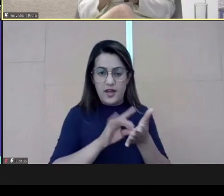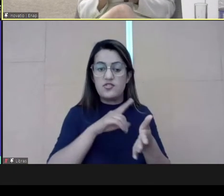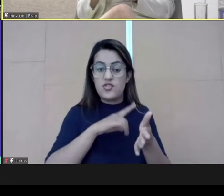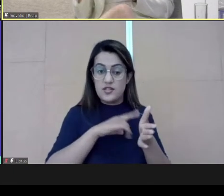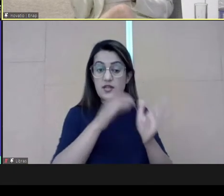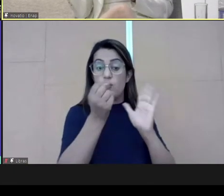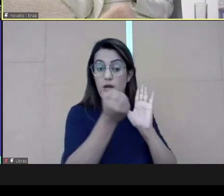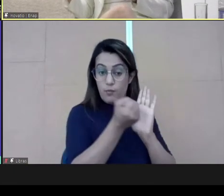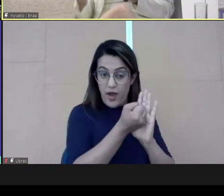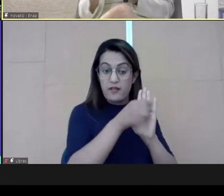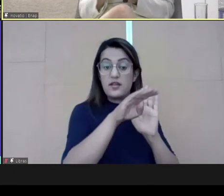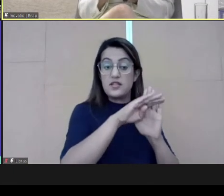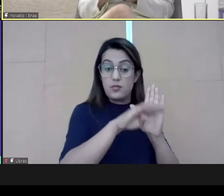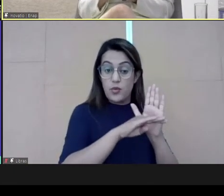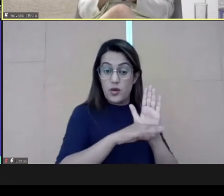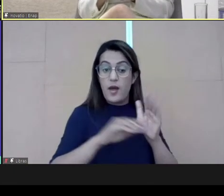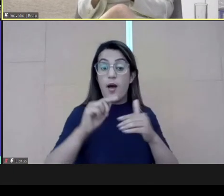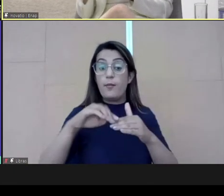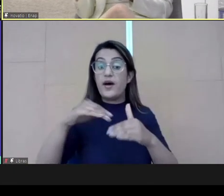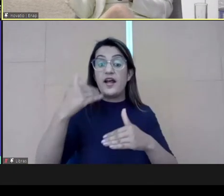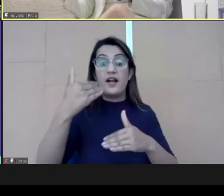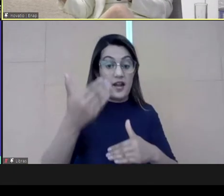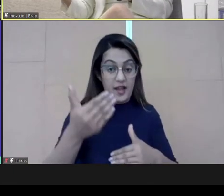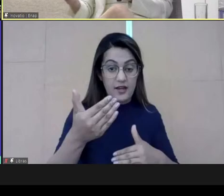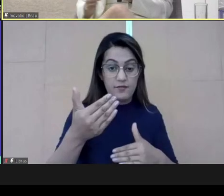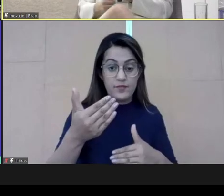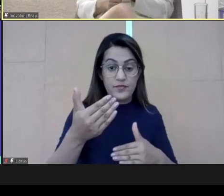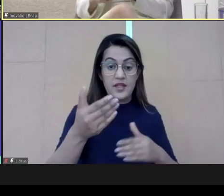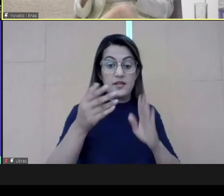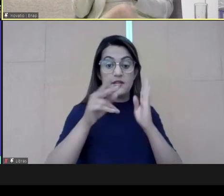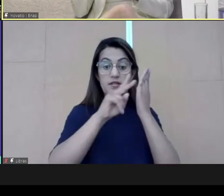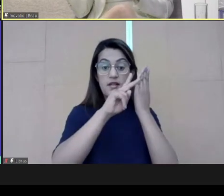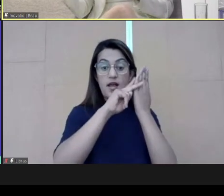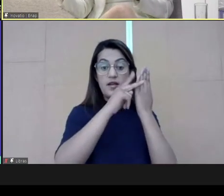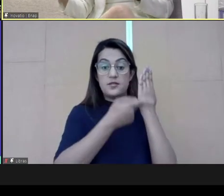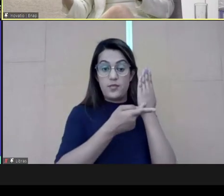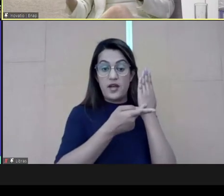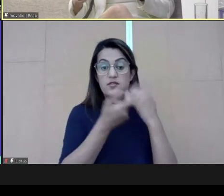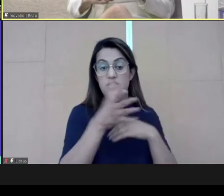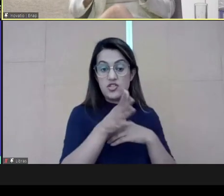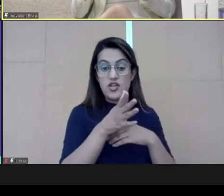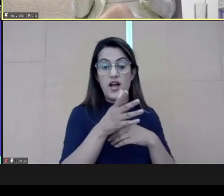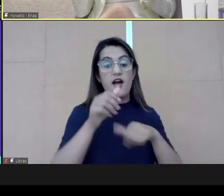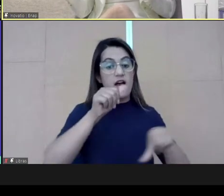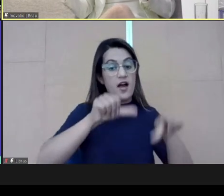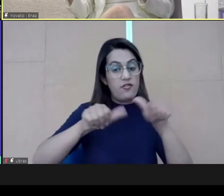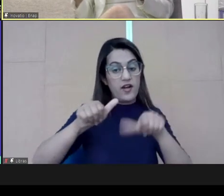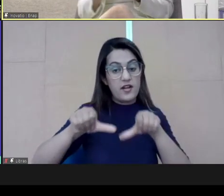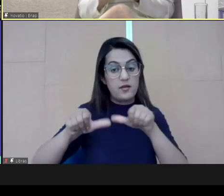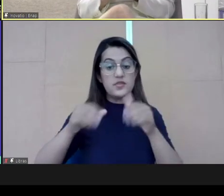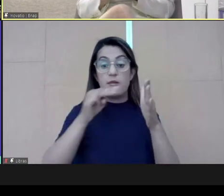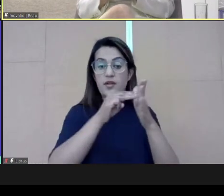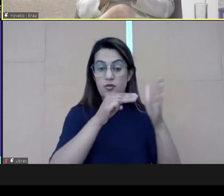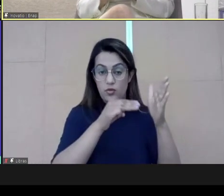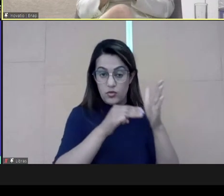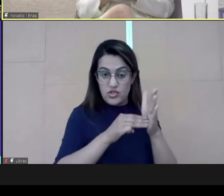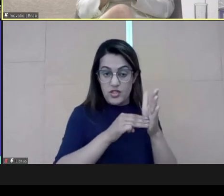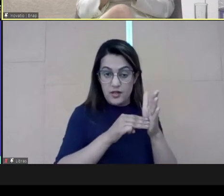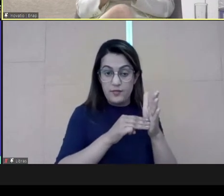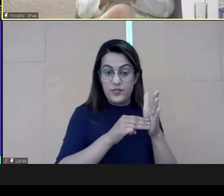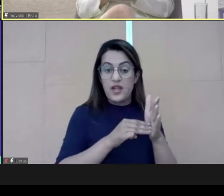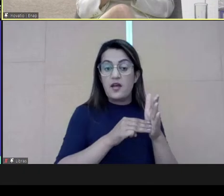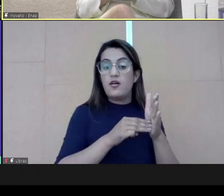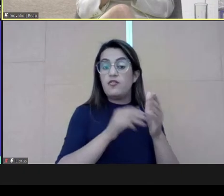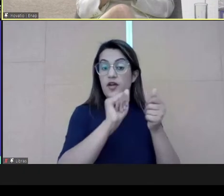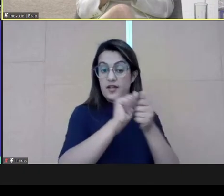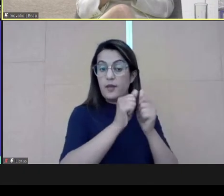what was the impact of this program to beyond the aspects that we evaluate, if the methodology was